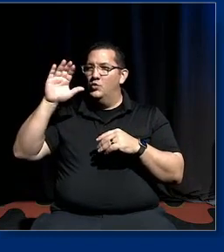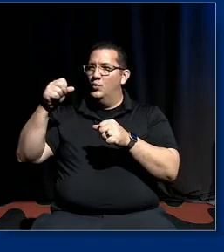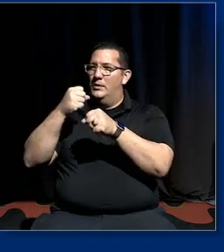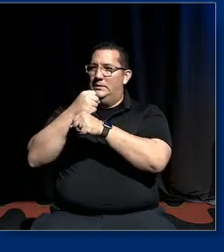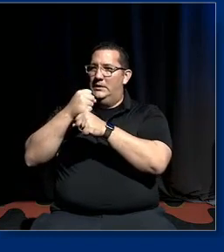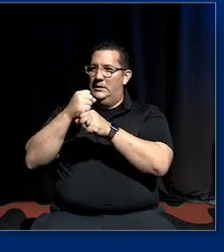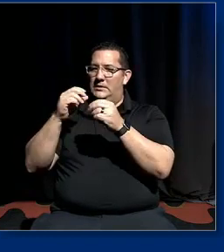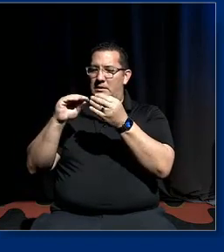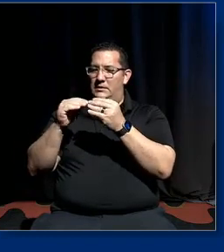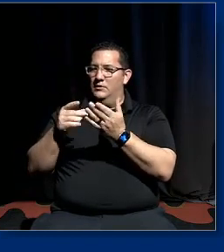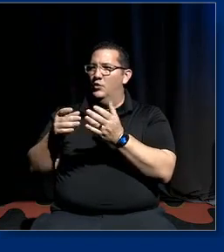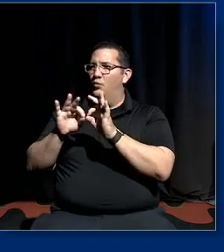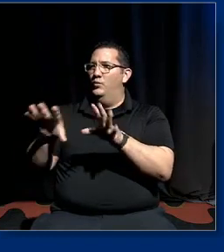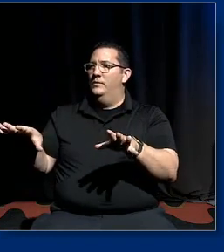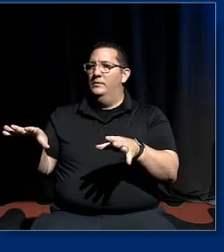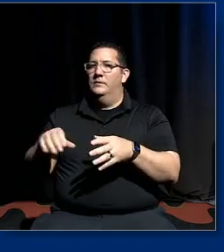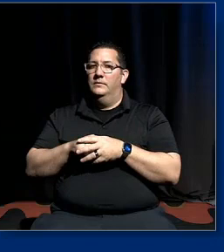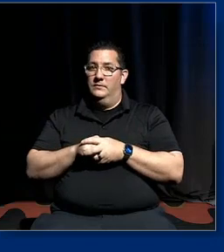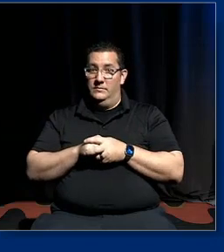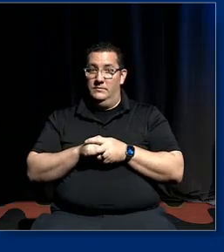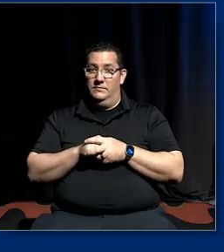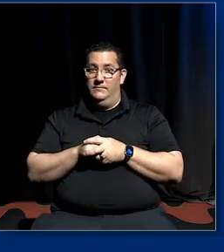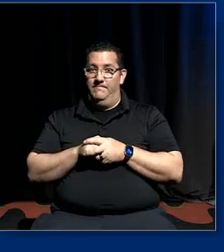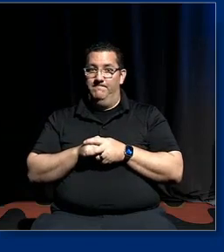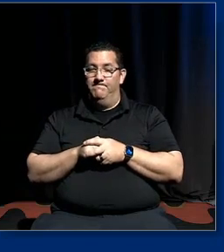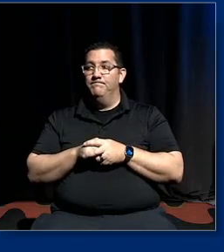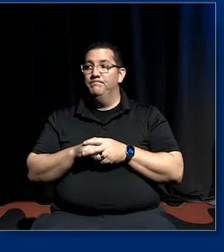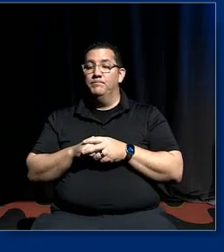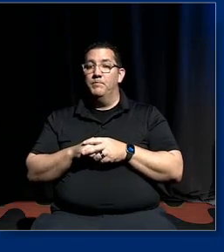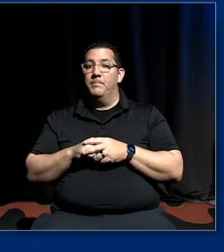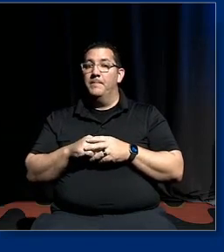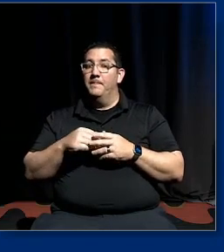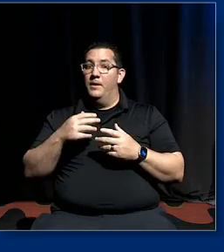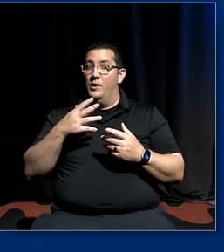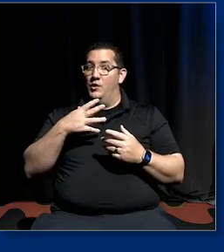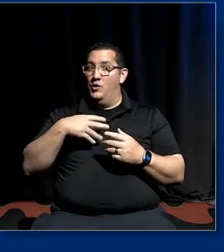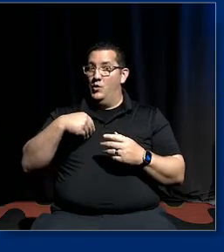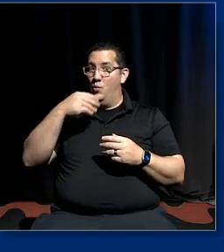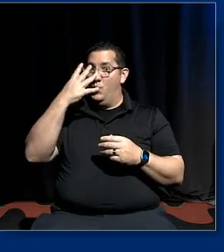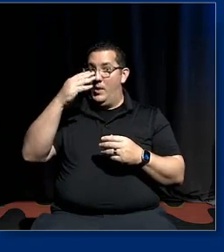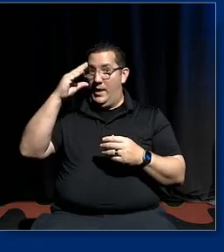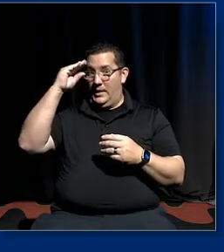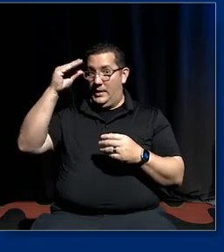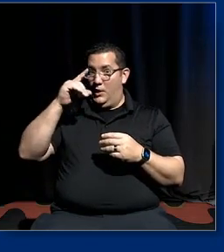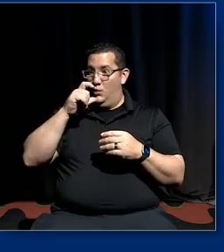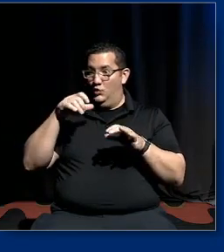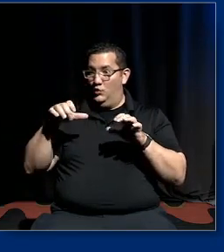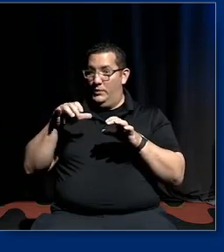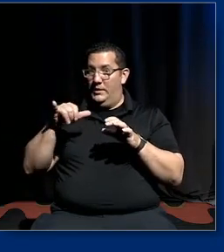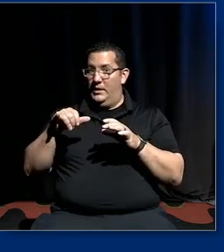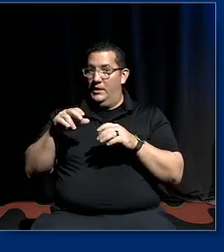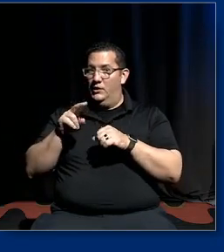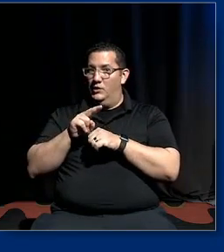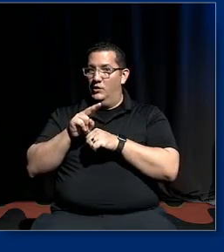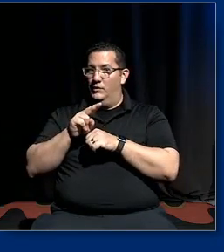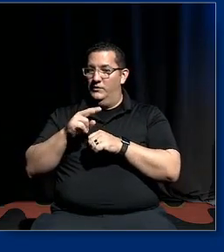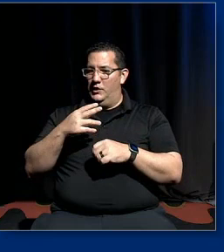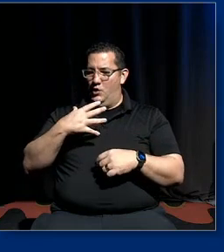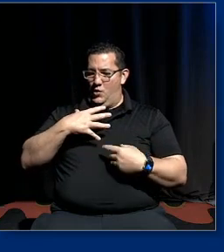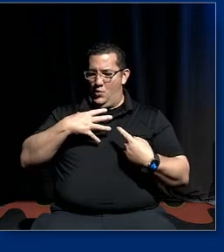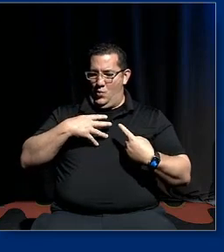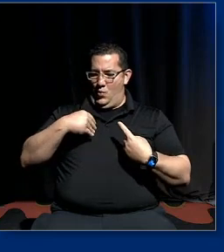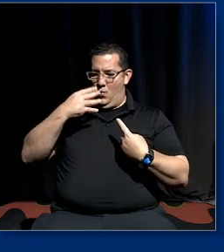aren't worth the paper they're written on and the white guy doing that is is using the whiteness back against itself